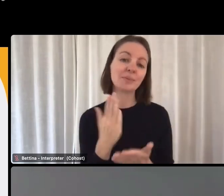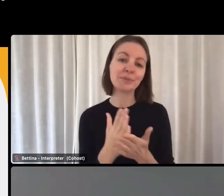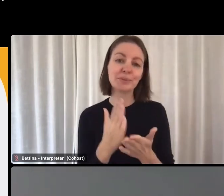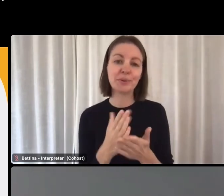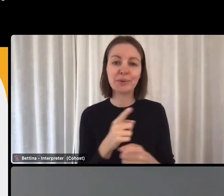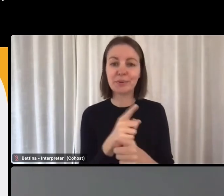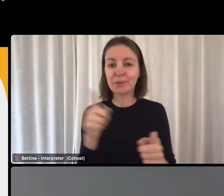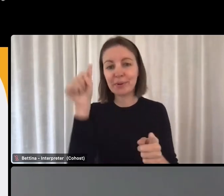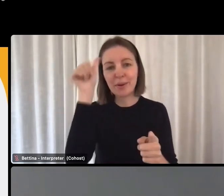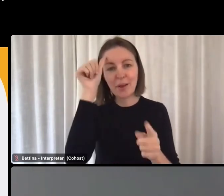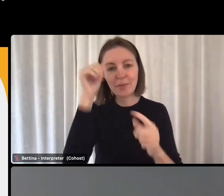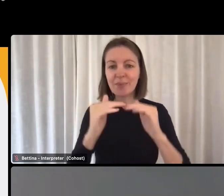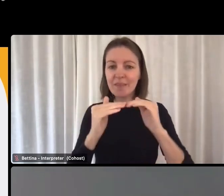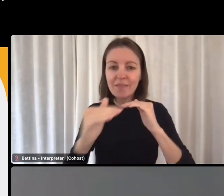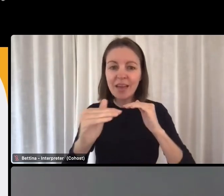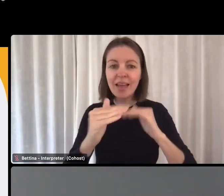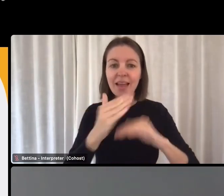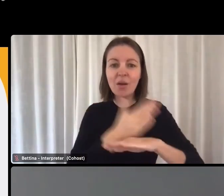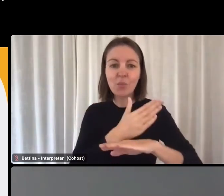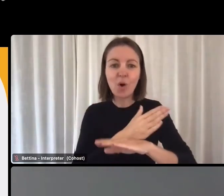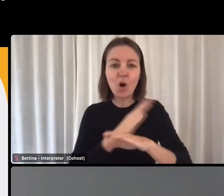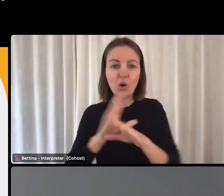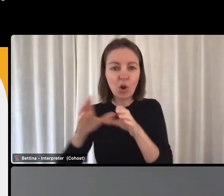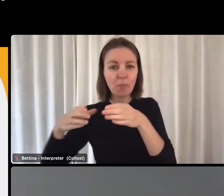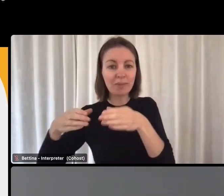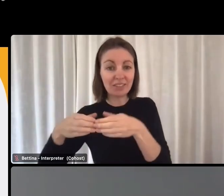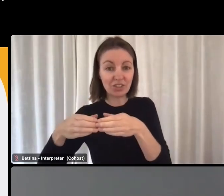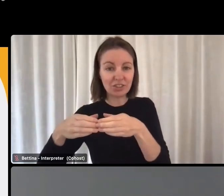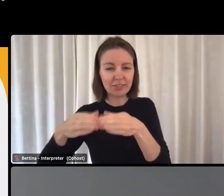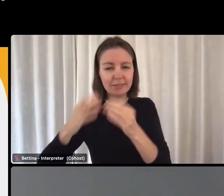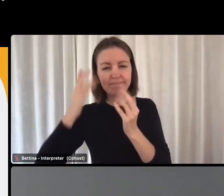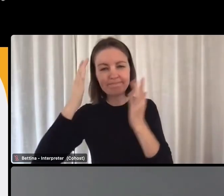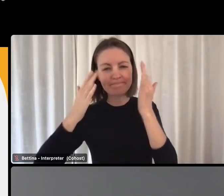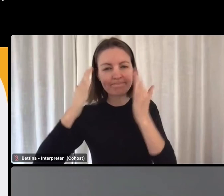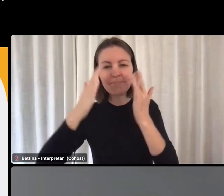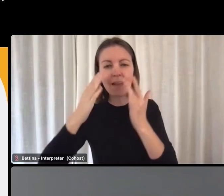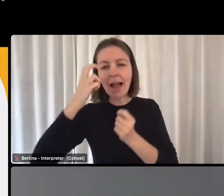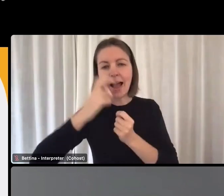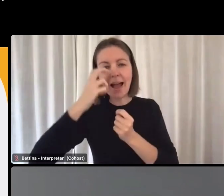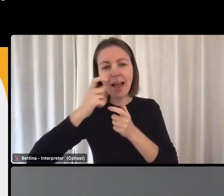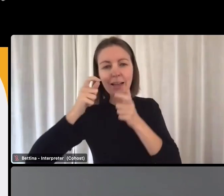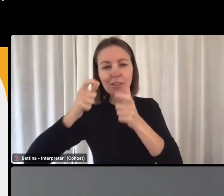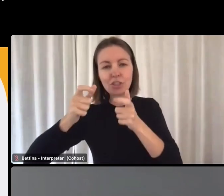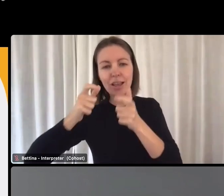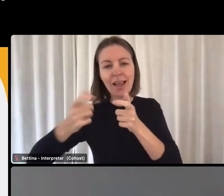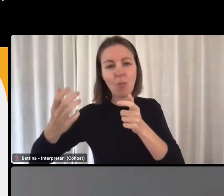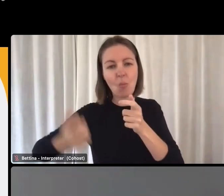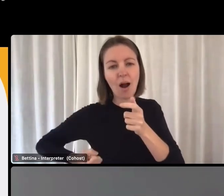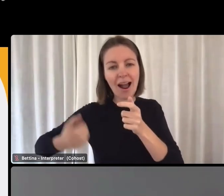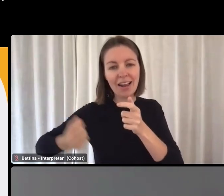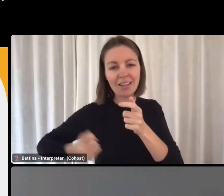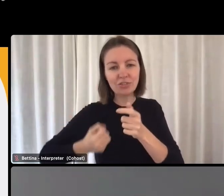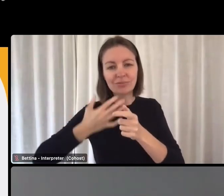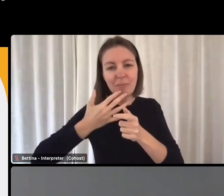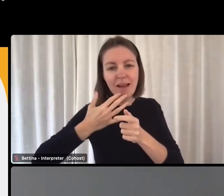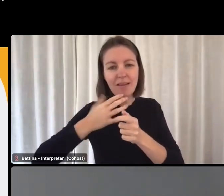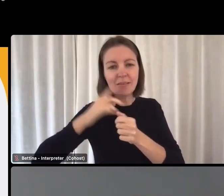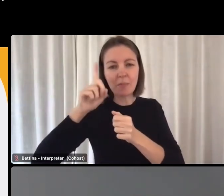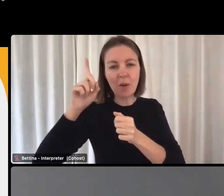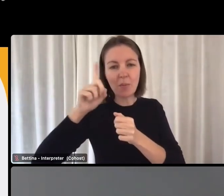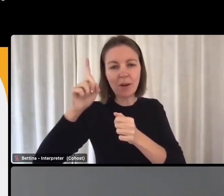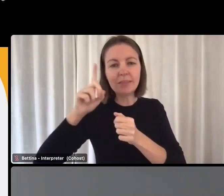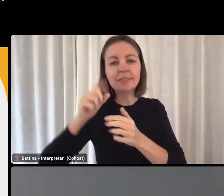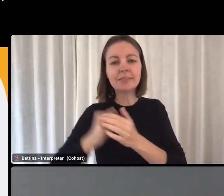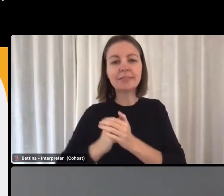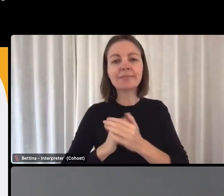that the Fair Work Commission is considering the aged care wages case at the moment. And the government provided a submission in support of that wage